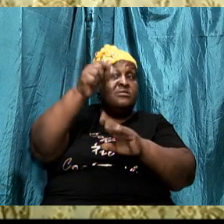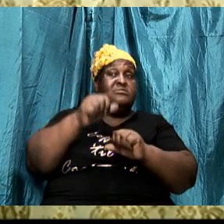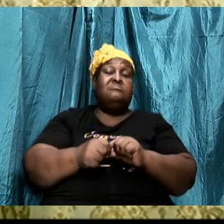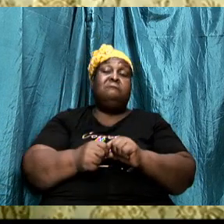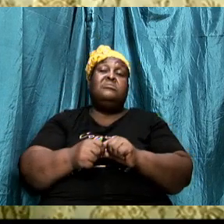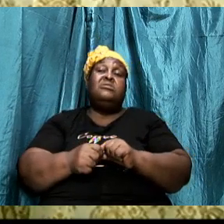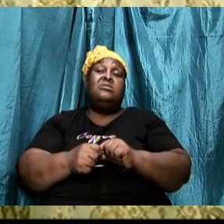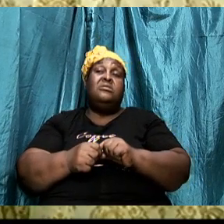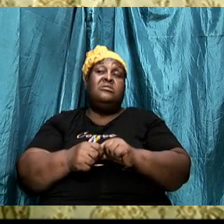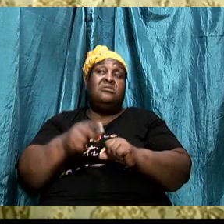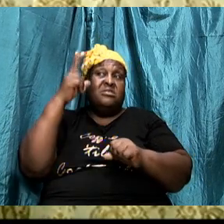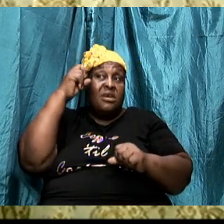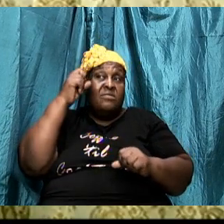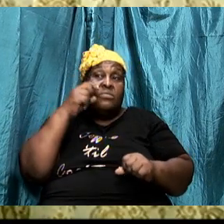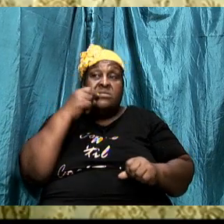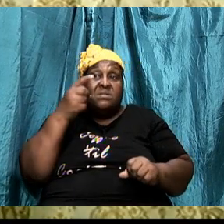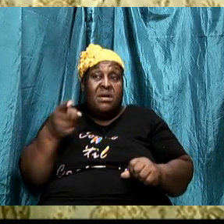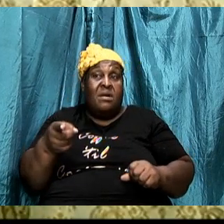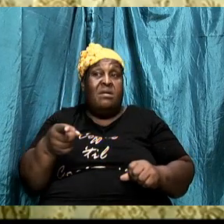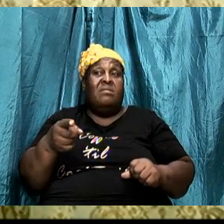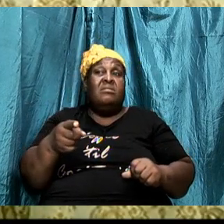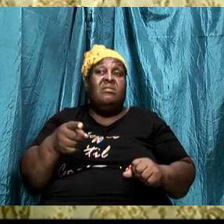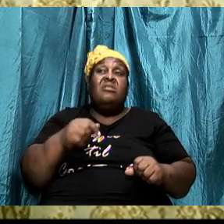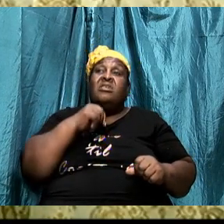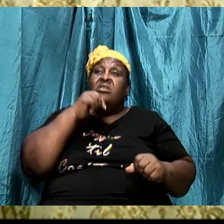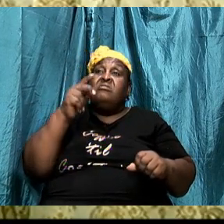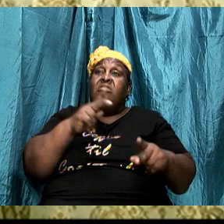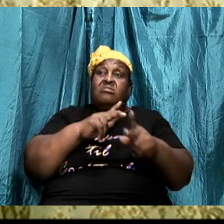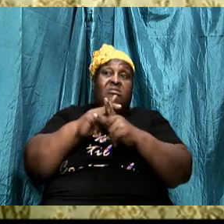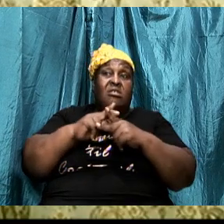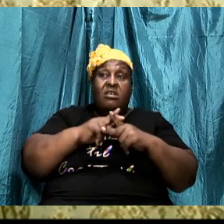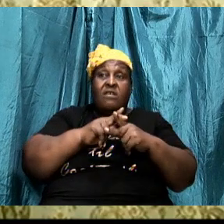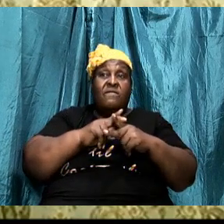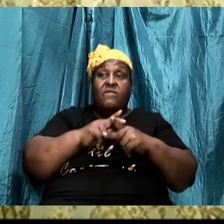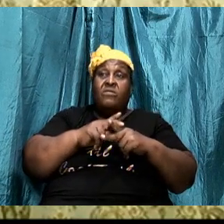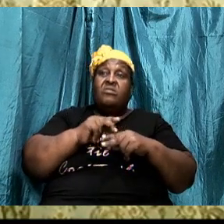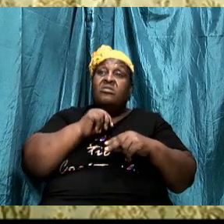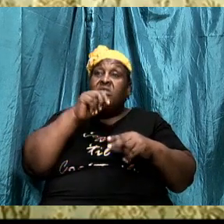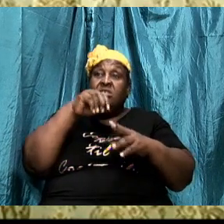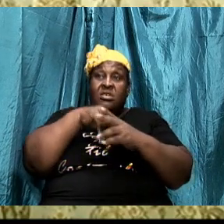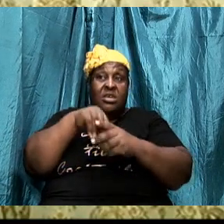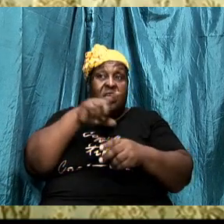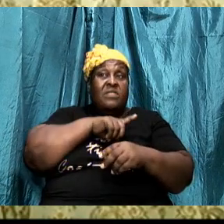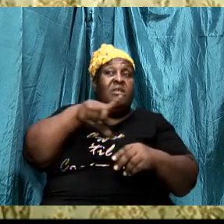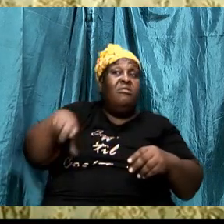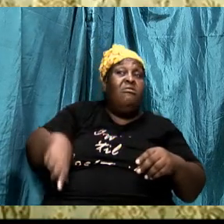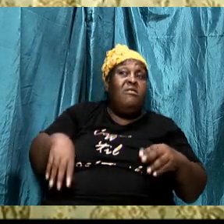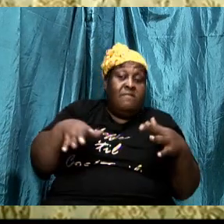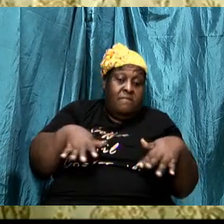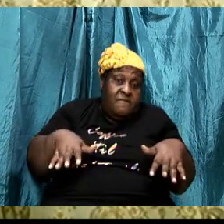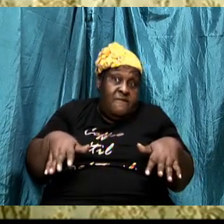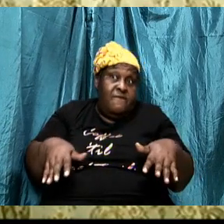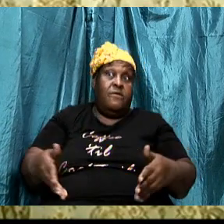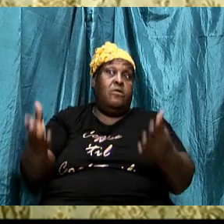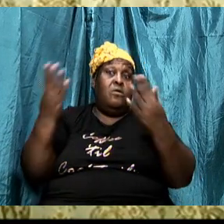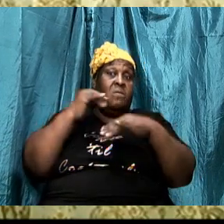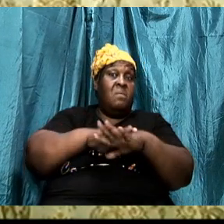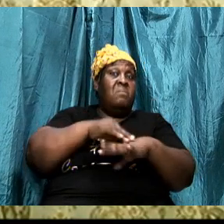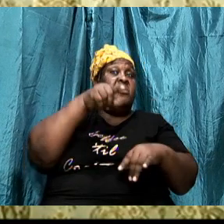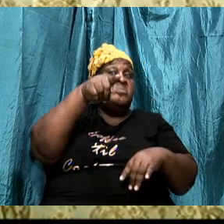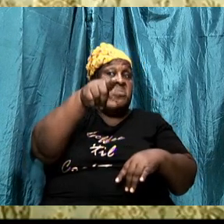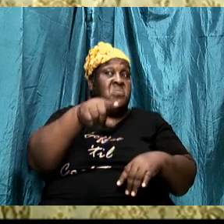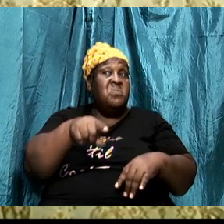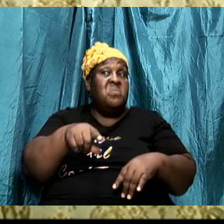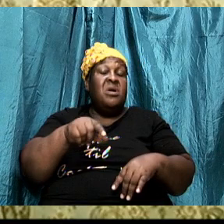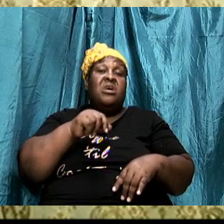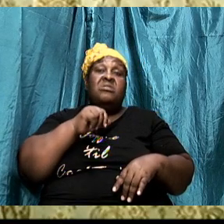And if you're not cheerful, if you're not in the Lord, fear will come upon you. Fear will distract